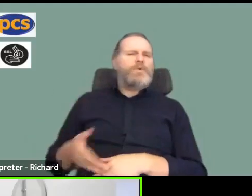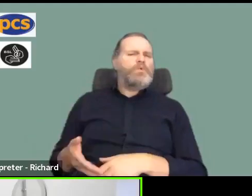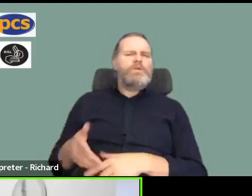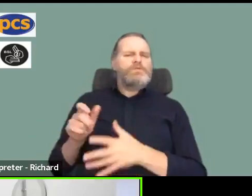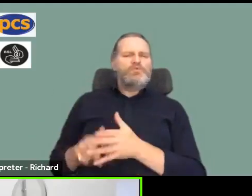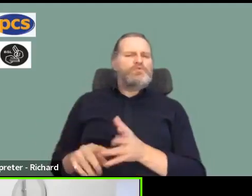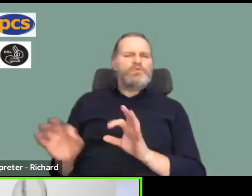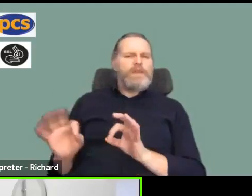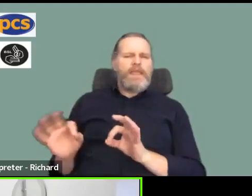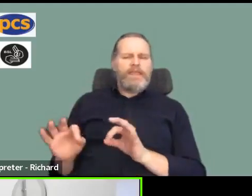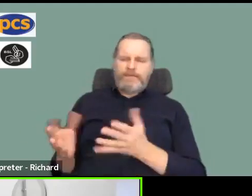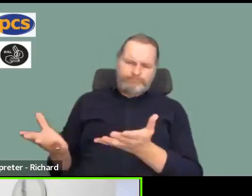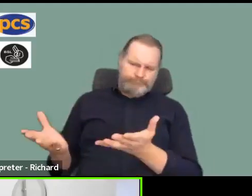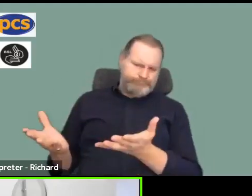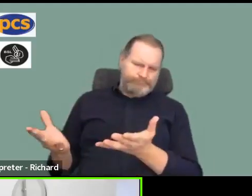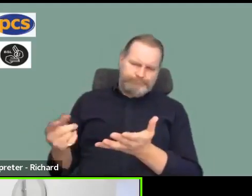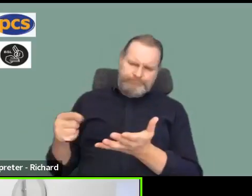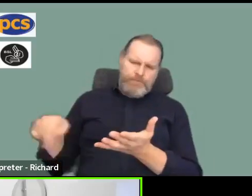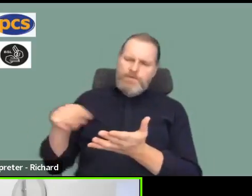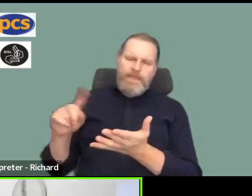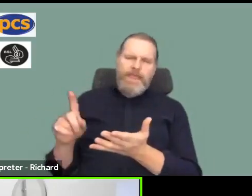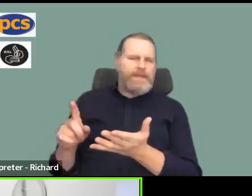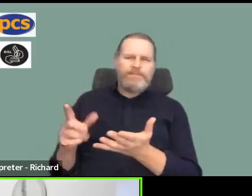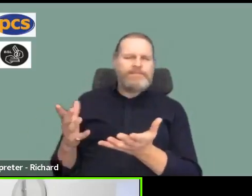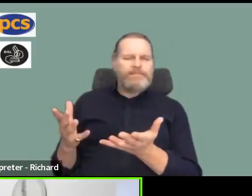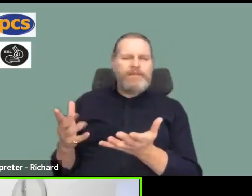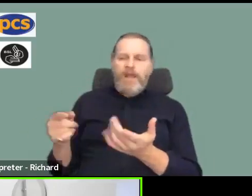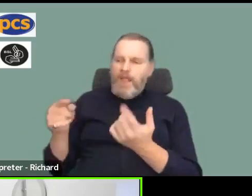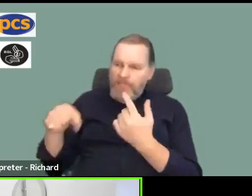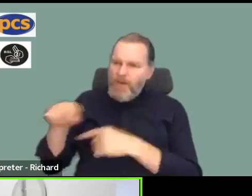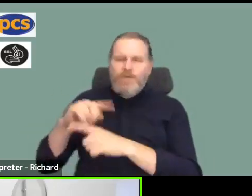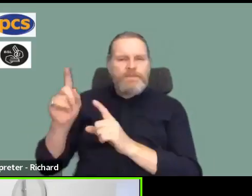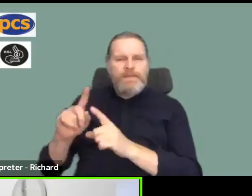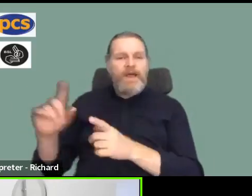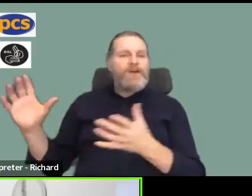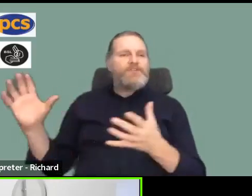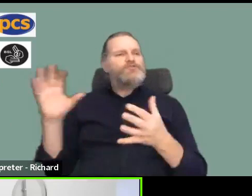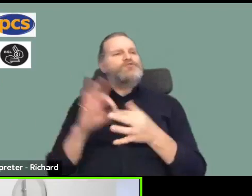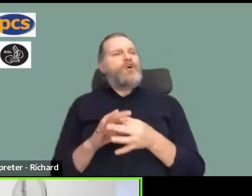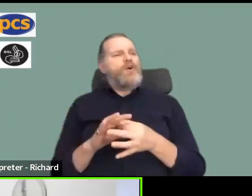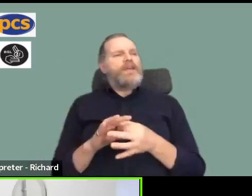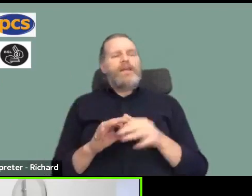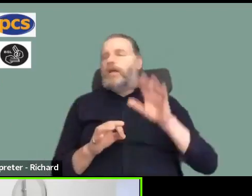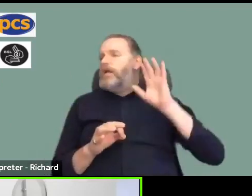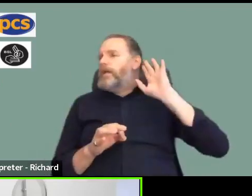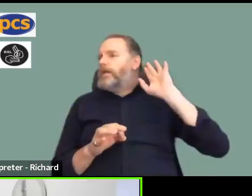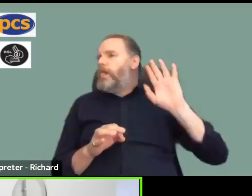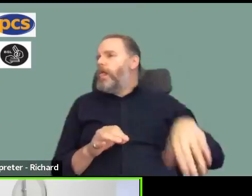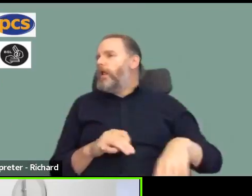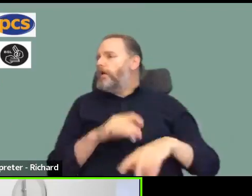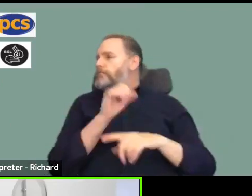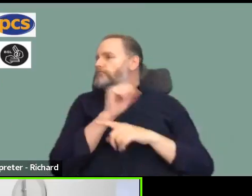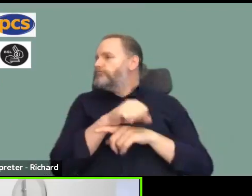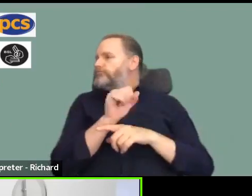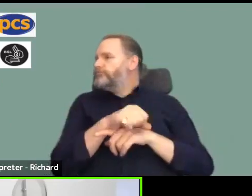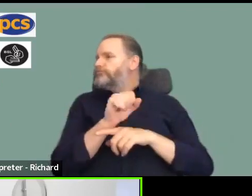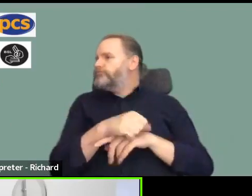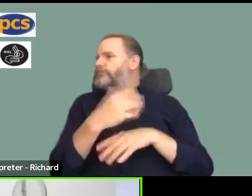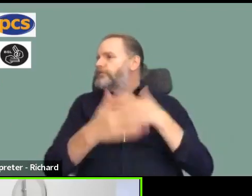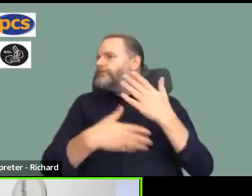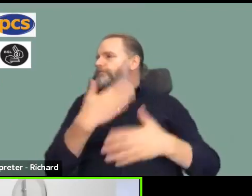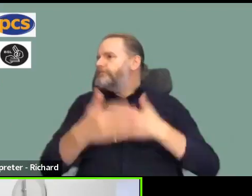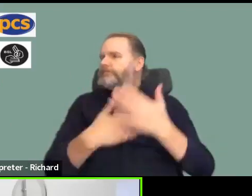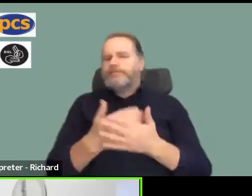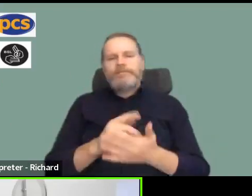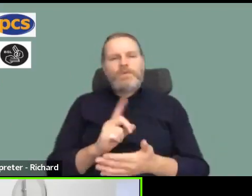there are a number of messages in the same vein about people who join the union and then don't vote. Keith Crane says, it's going really